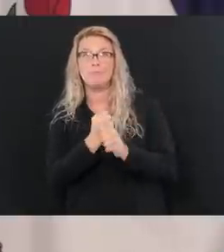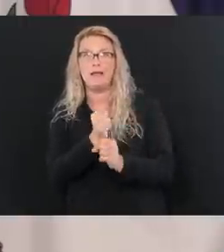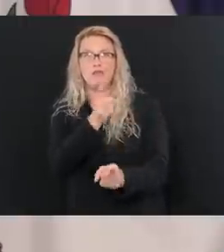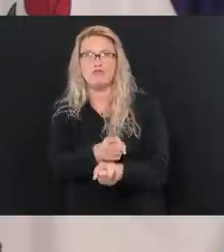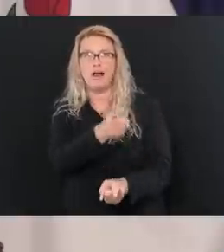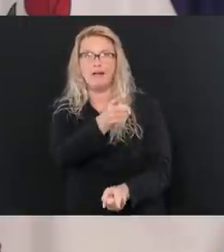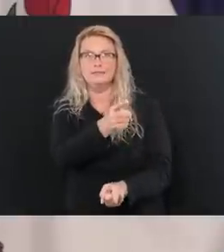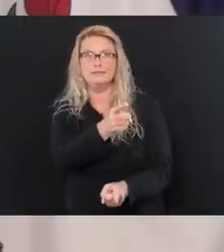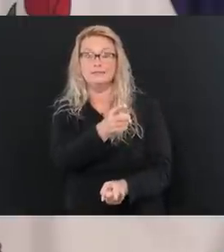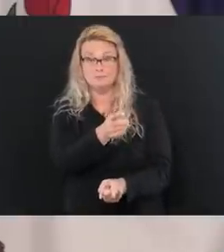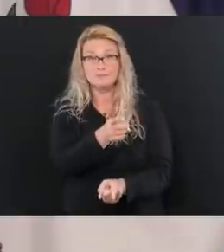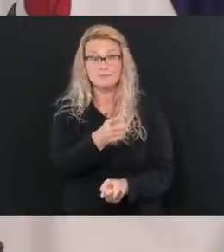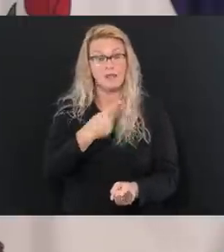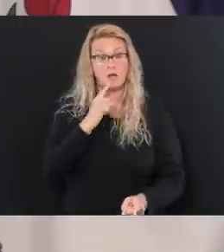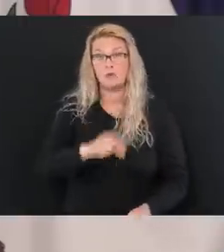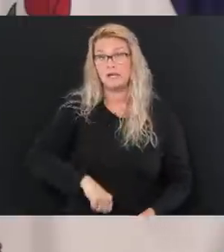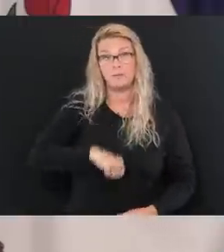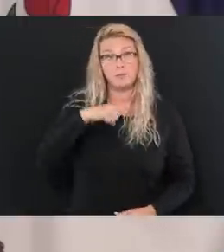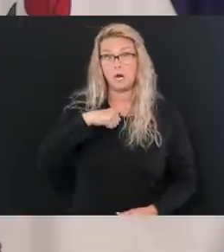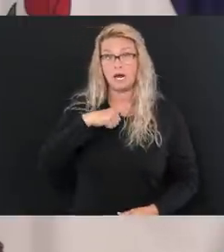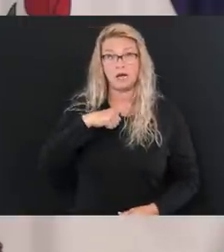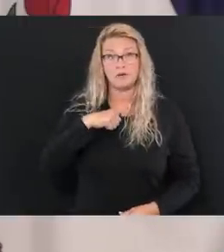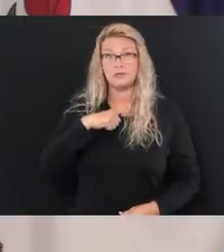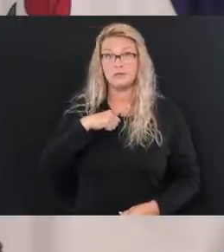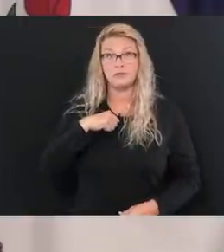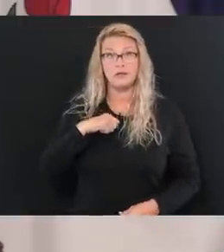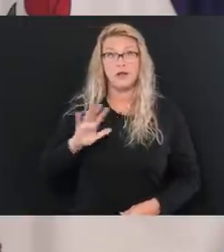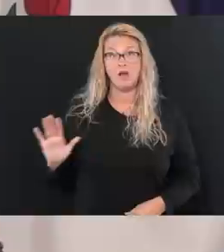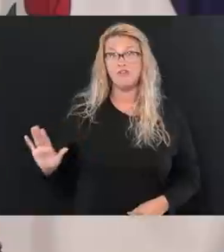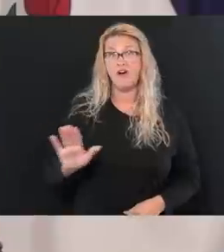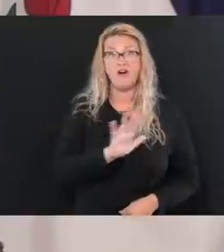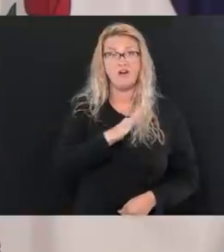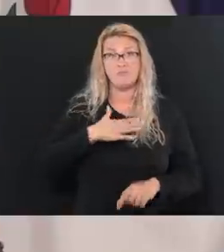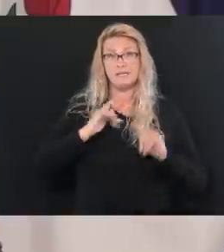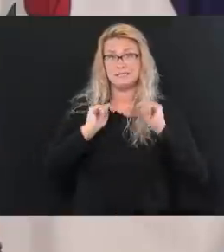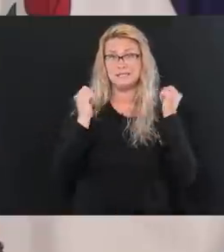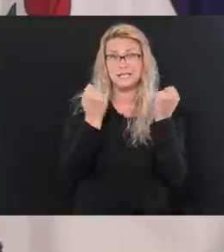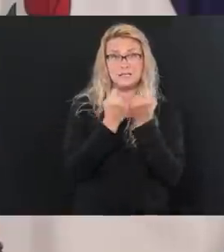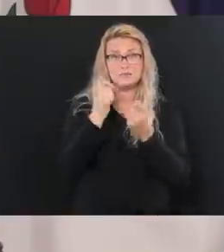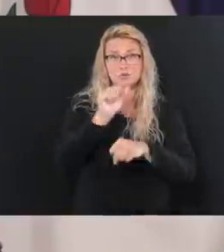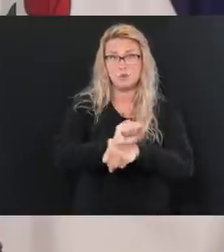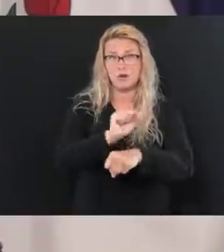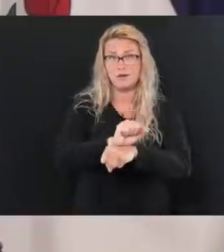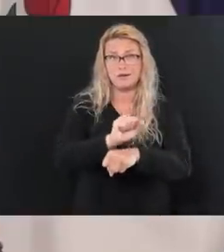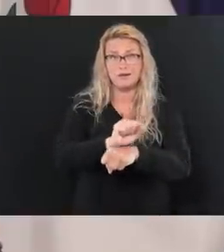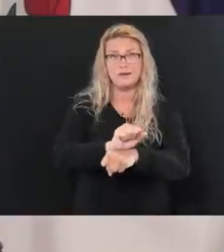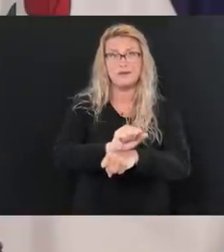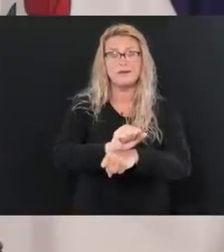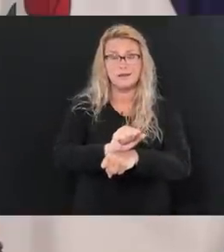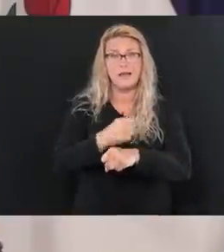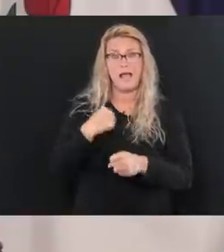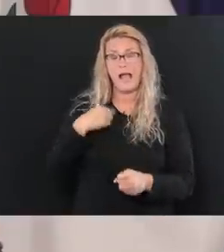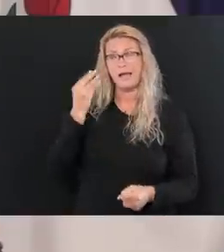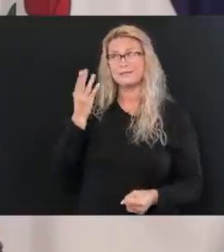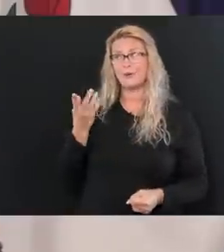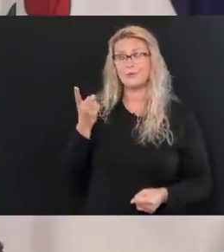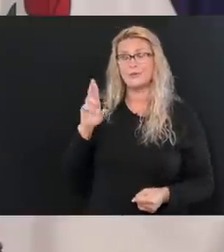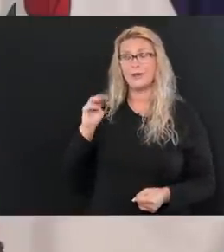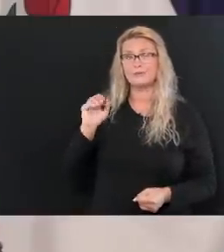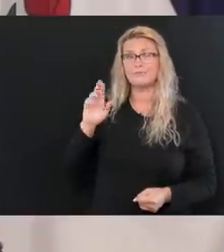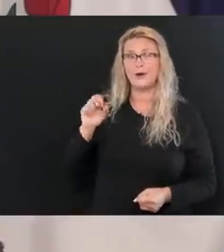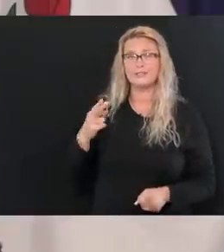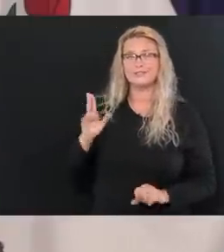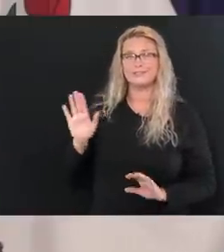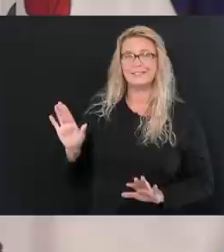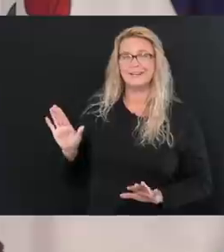I'm really proud of the work that the people have done. And, and, and with all that, I told Dr. Marsh just this, I